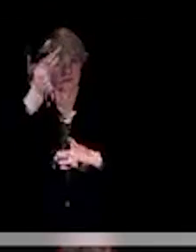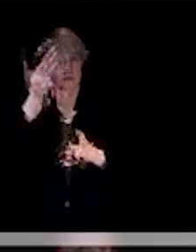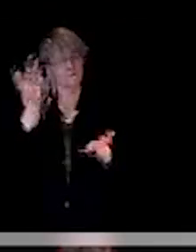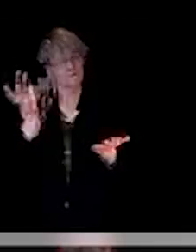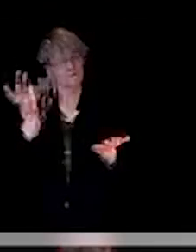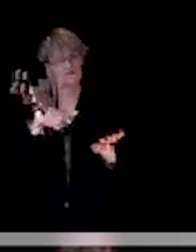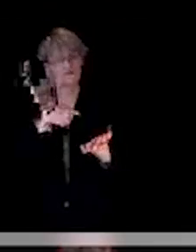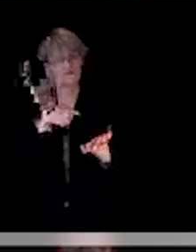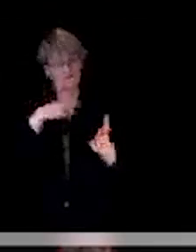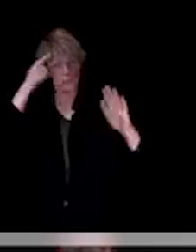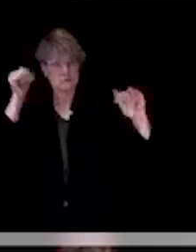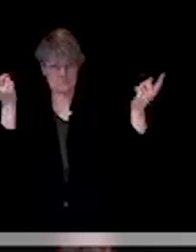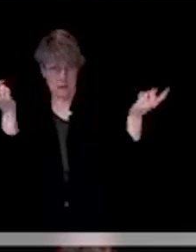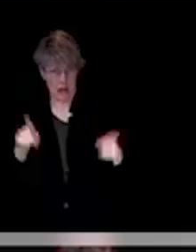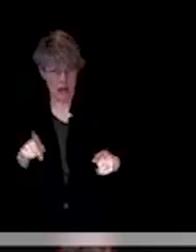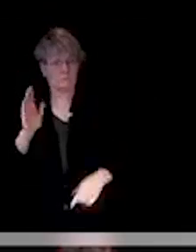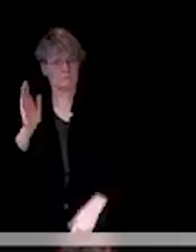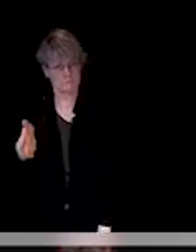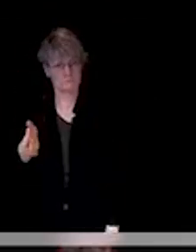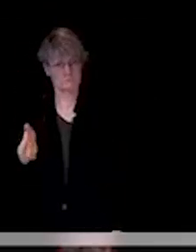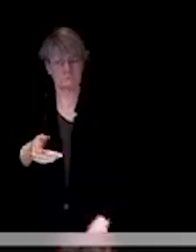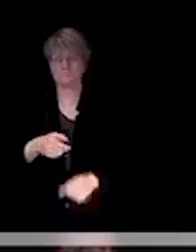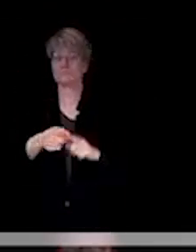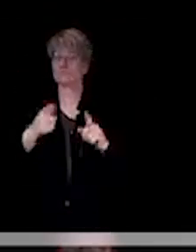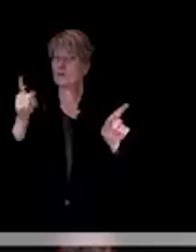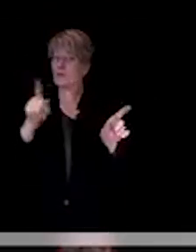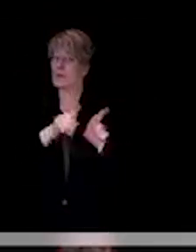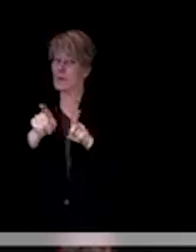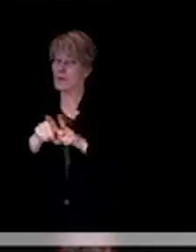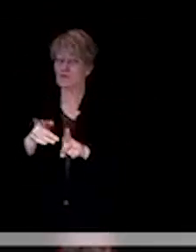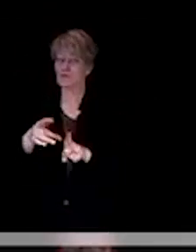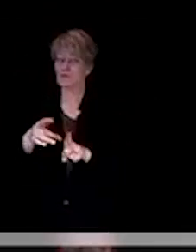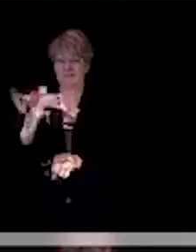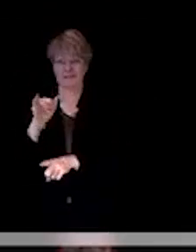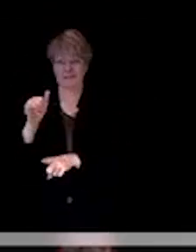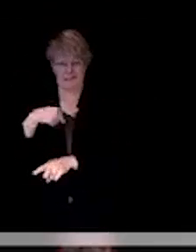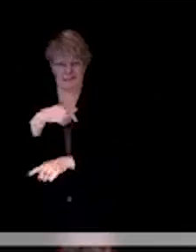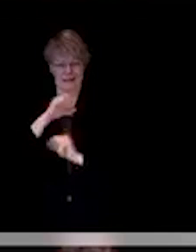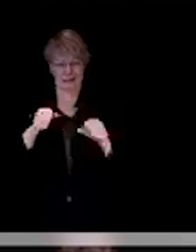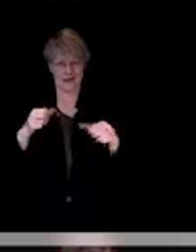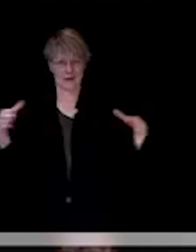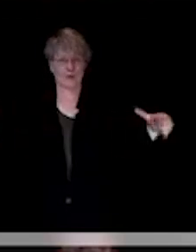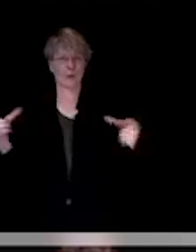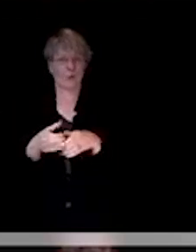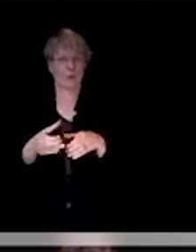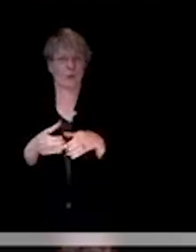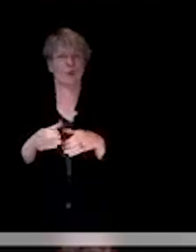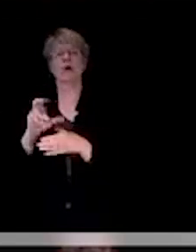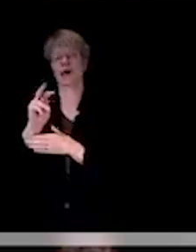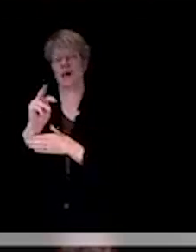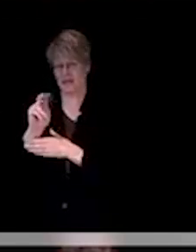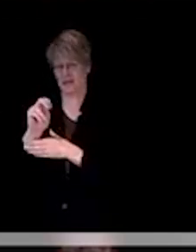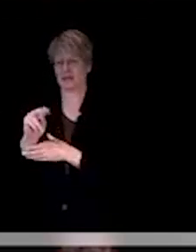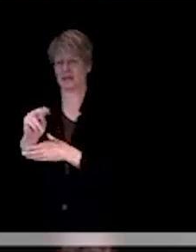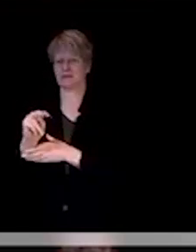this stays at a level where we can contain it as the COVID alert level indicates our yellow.